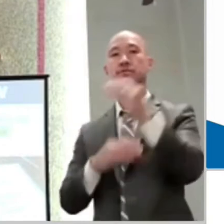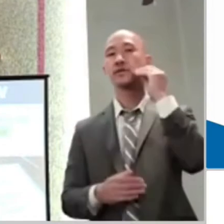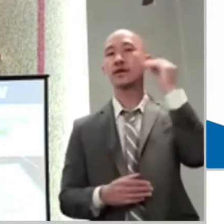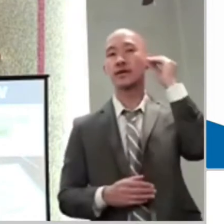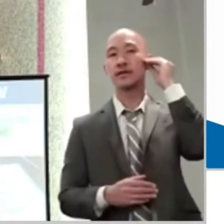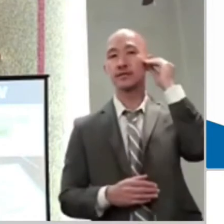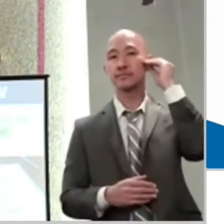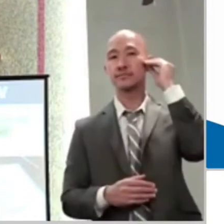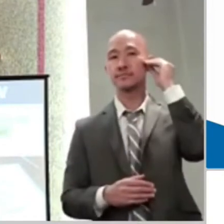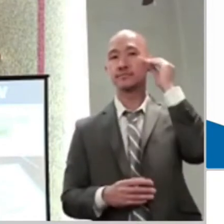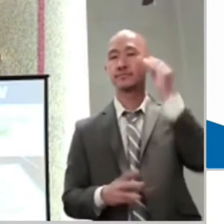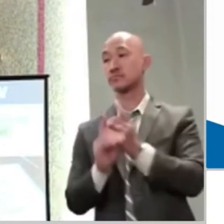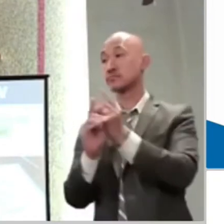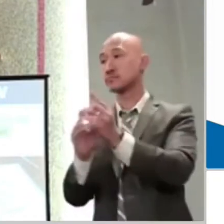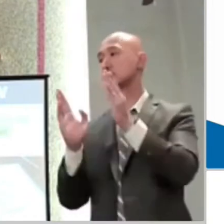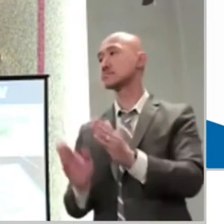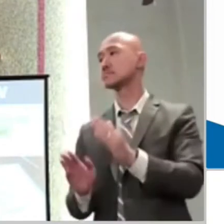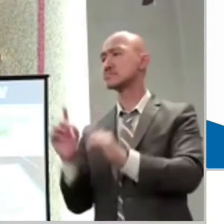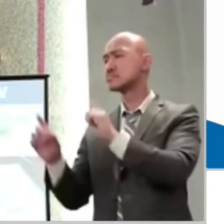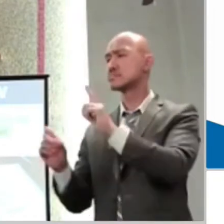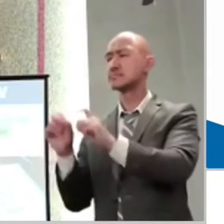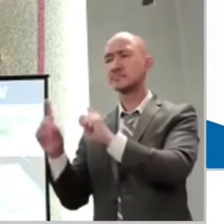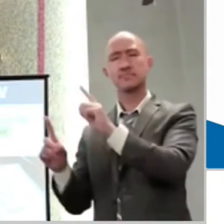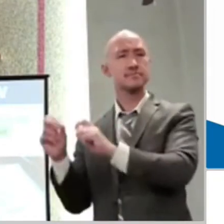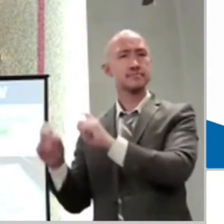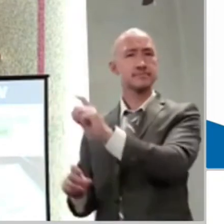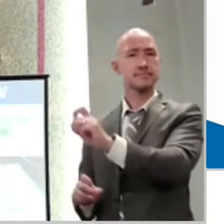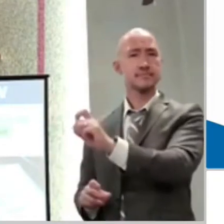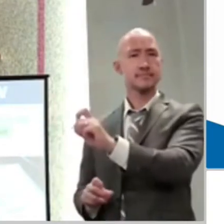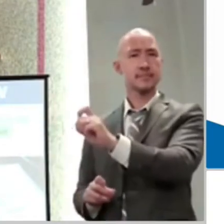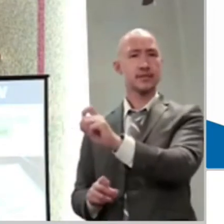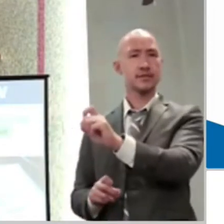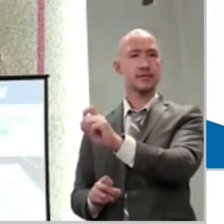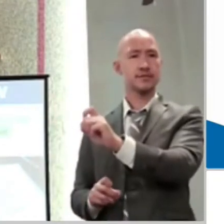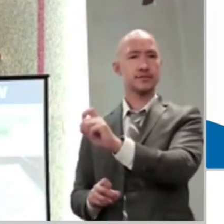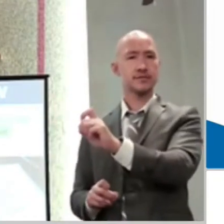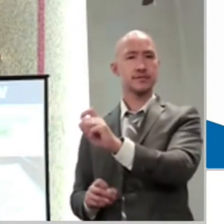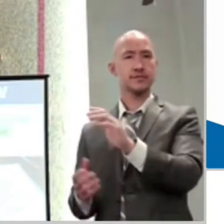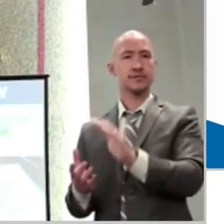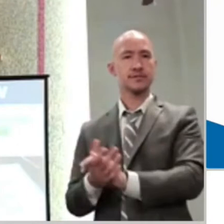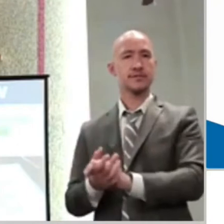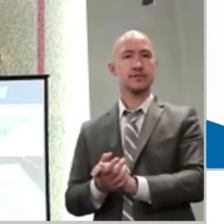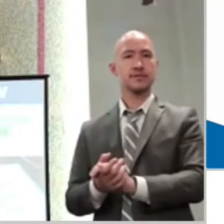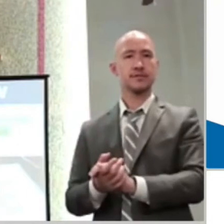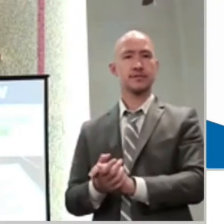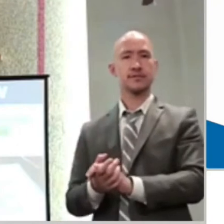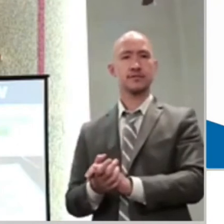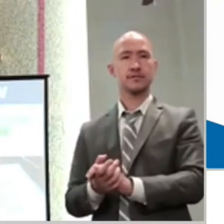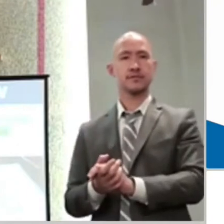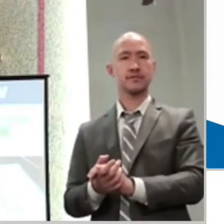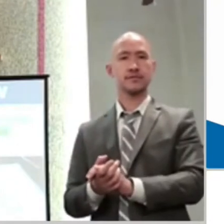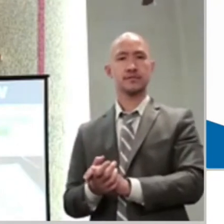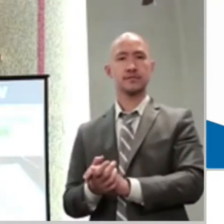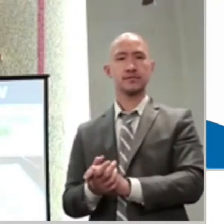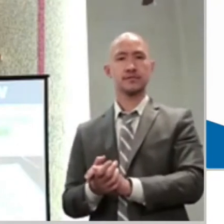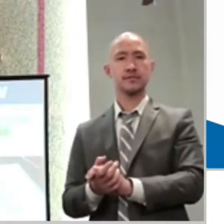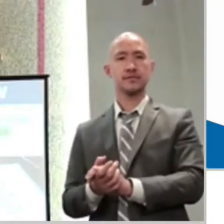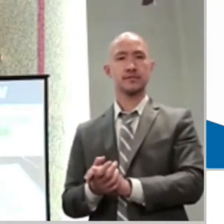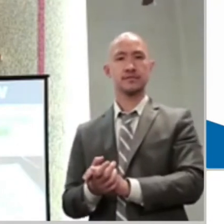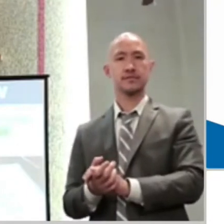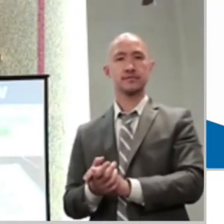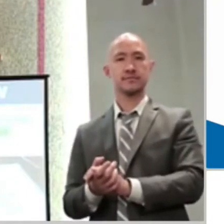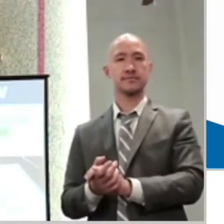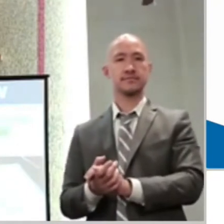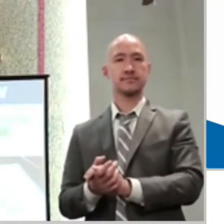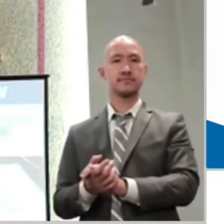with us? You know, what happened here? We tried to get this evil spirit out, but we couldn't. Why couldn't we do this?